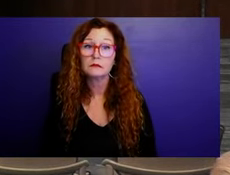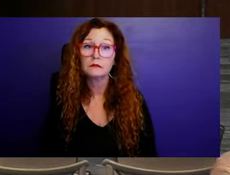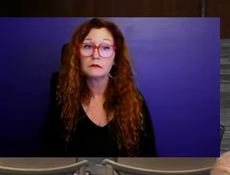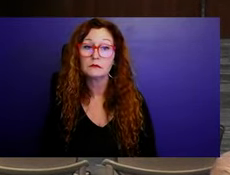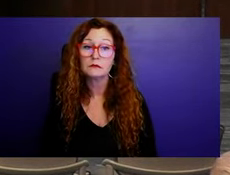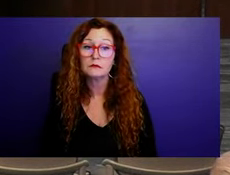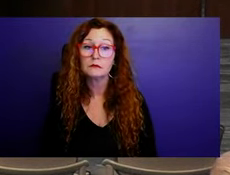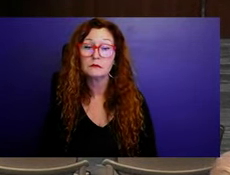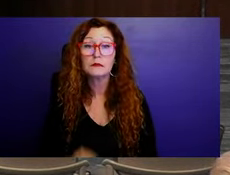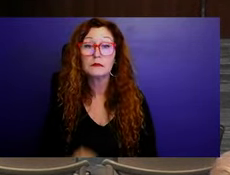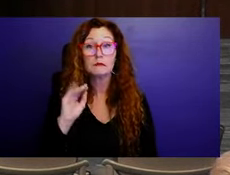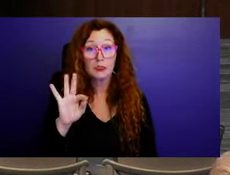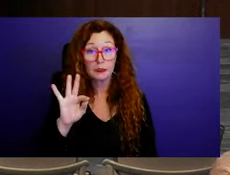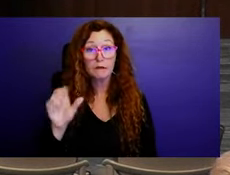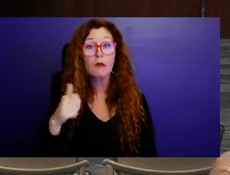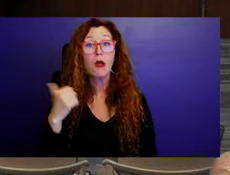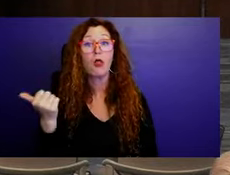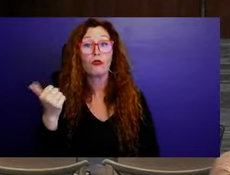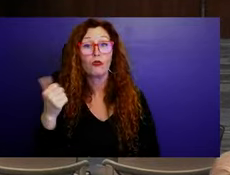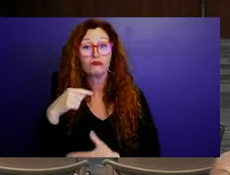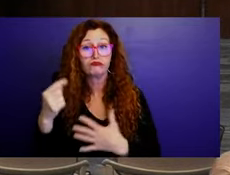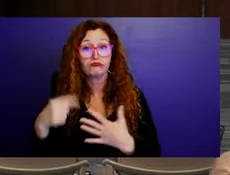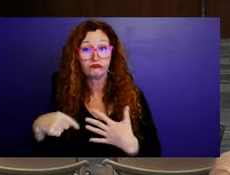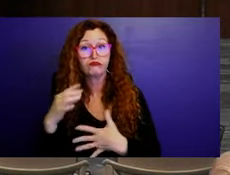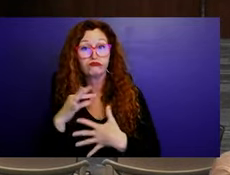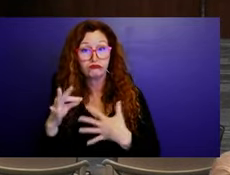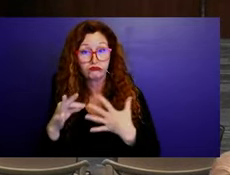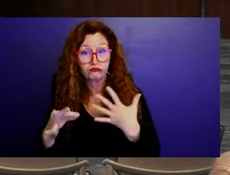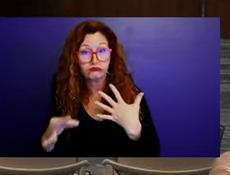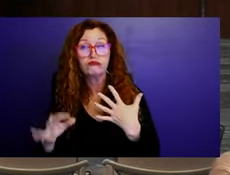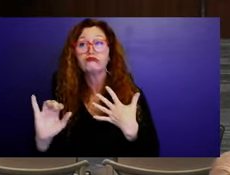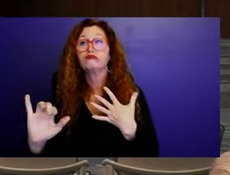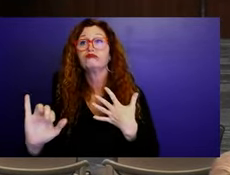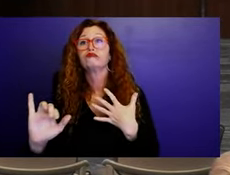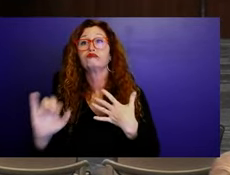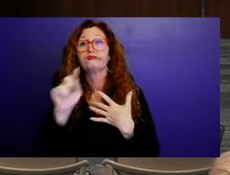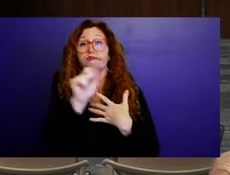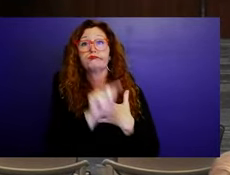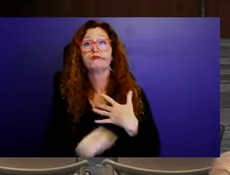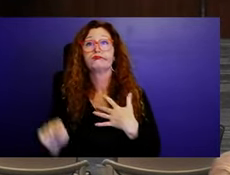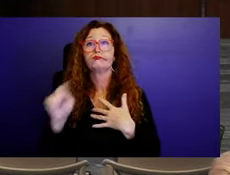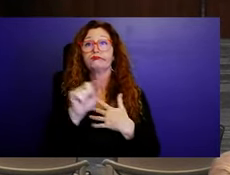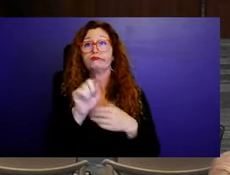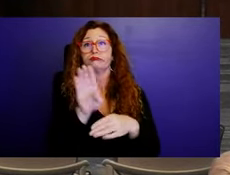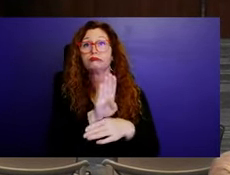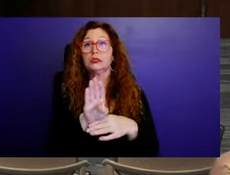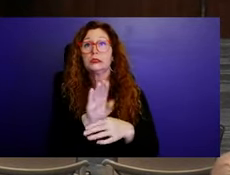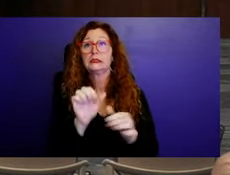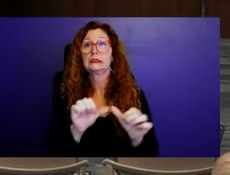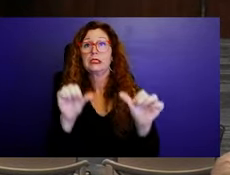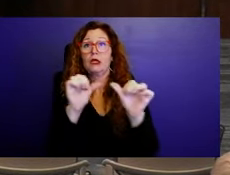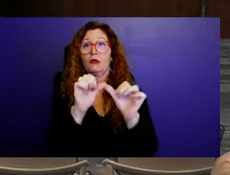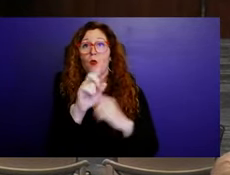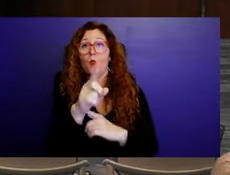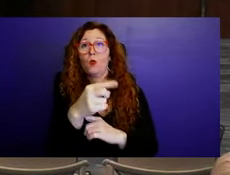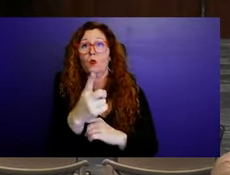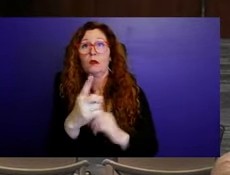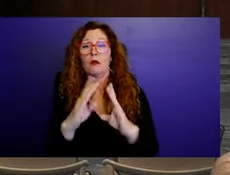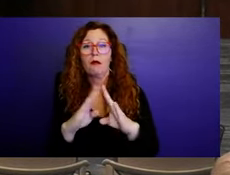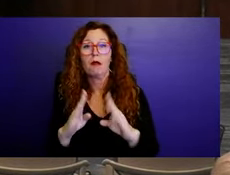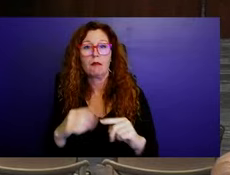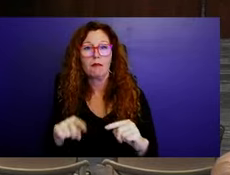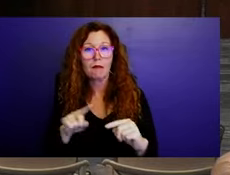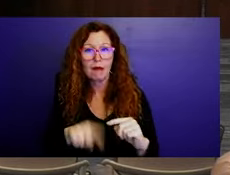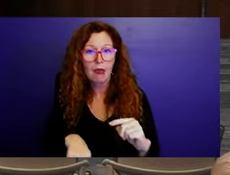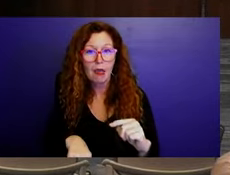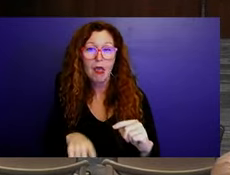this is a commercial pocket. And so, you know, this might be a little bit more, um, um, palatable and